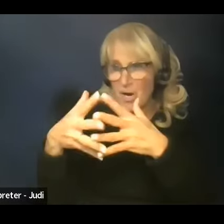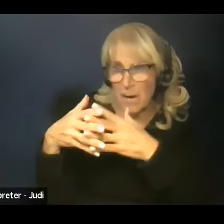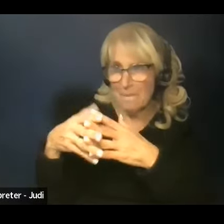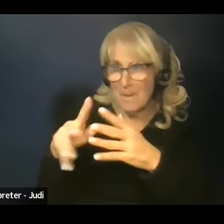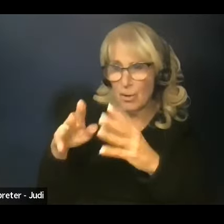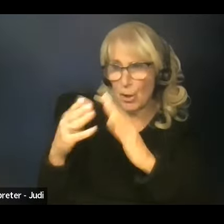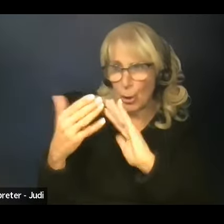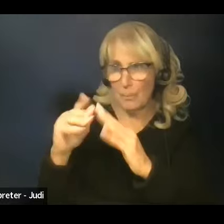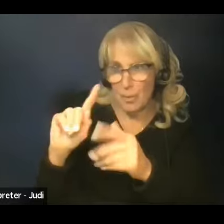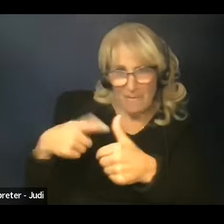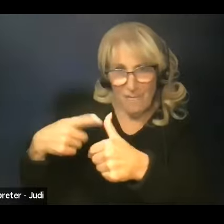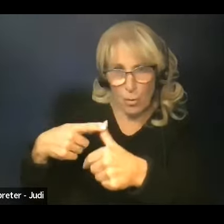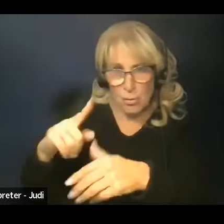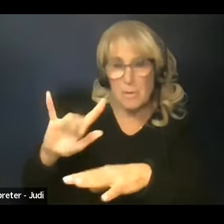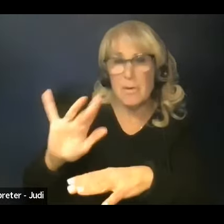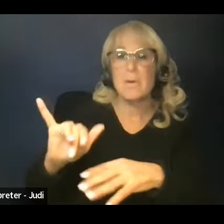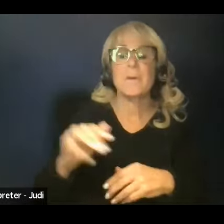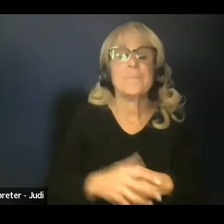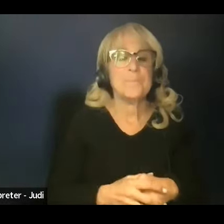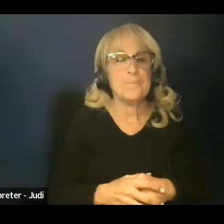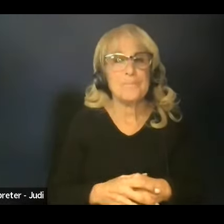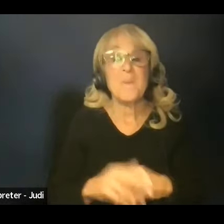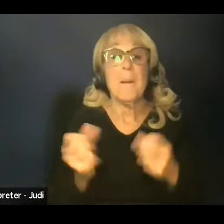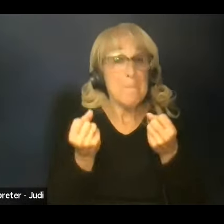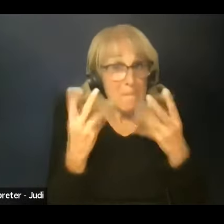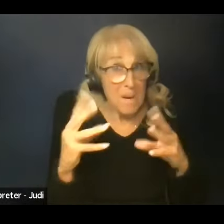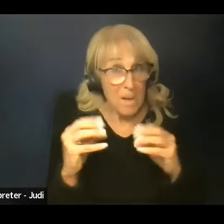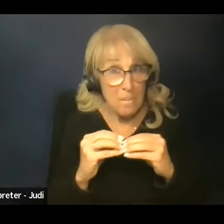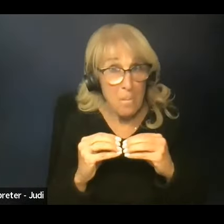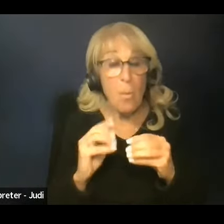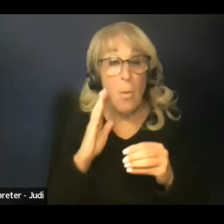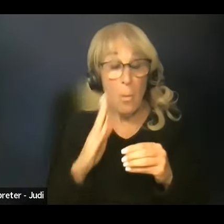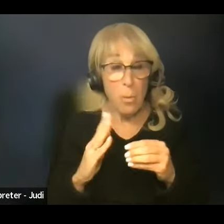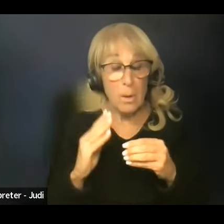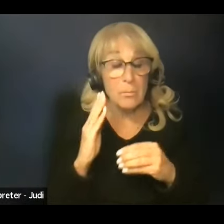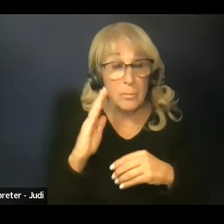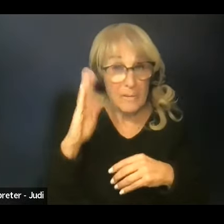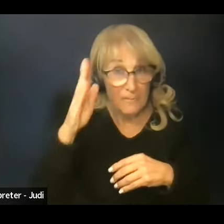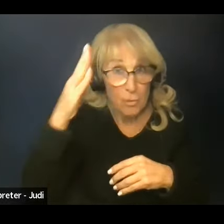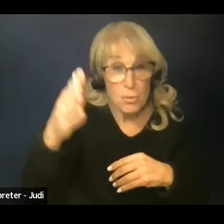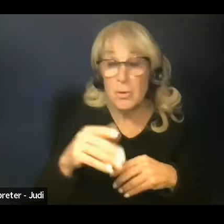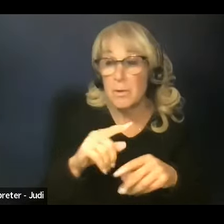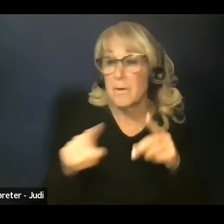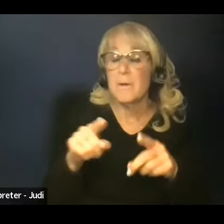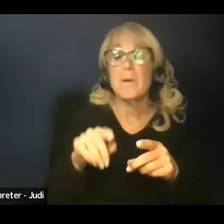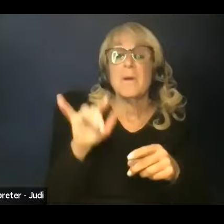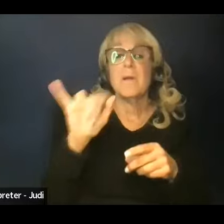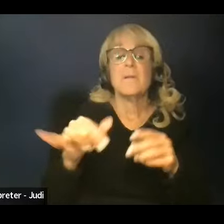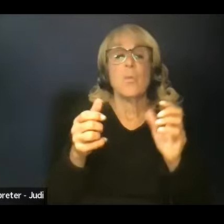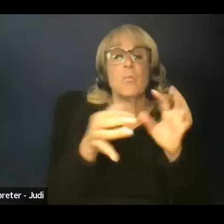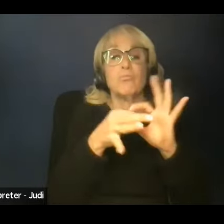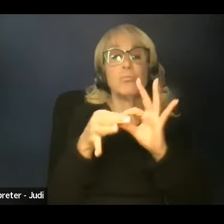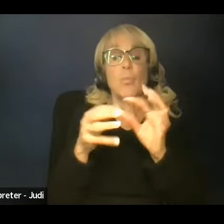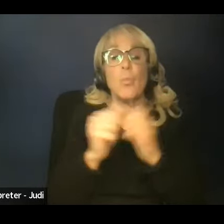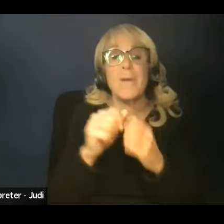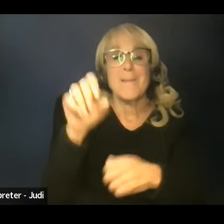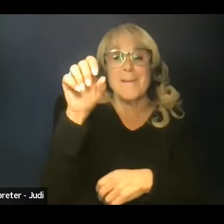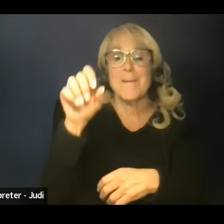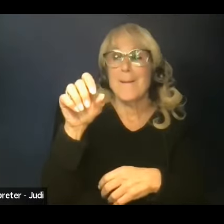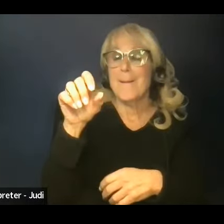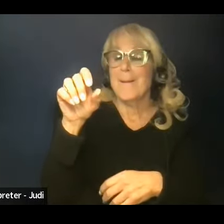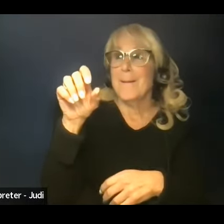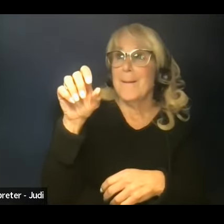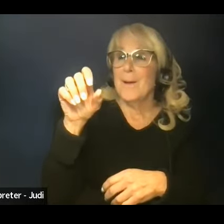is the first of many efforts underway. This partnership between USDA and Southern University will strive to stretch